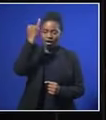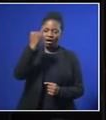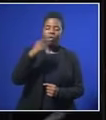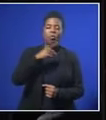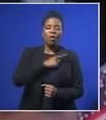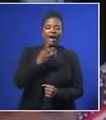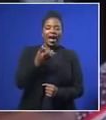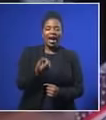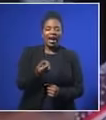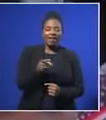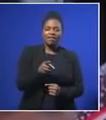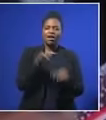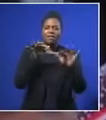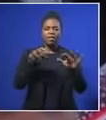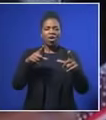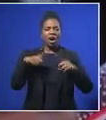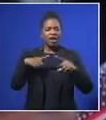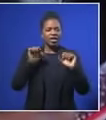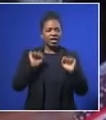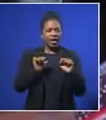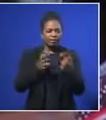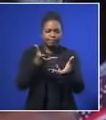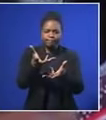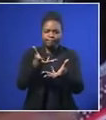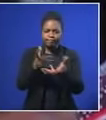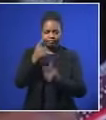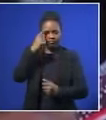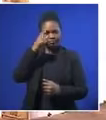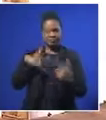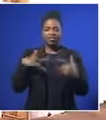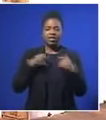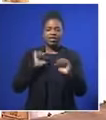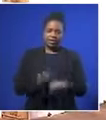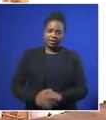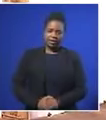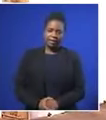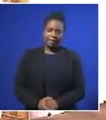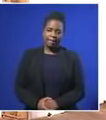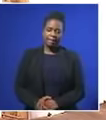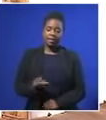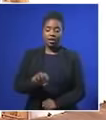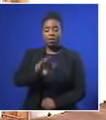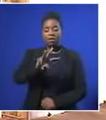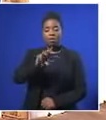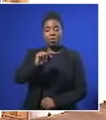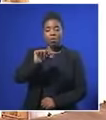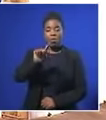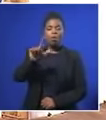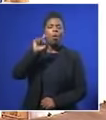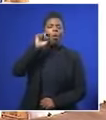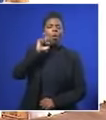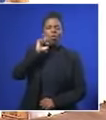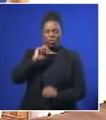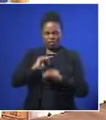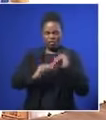have a space for people to dialogue and reflect on Madiba. And there'll be a wall that's built with the old bricks, just